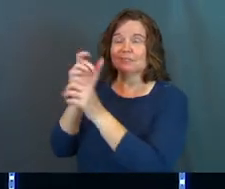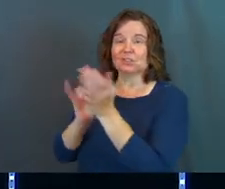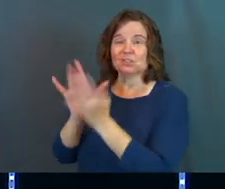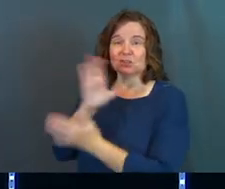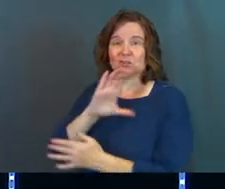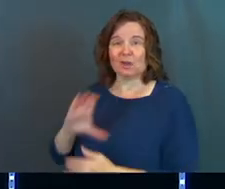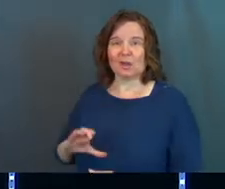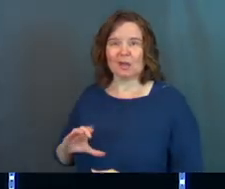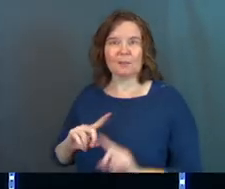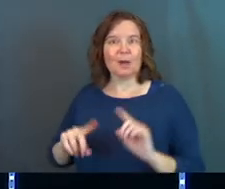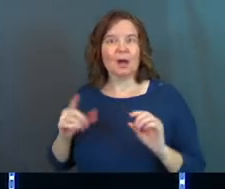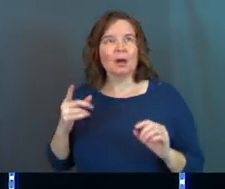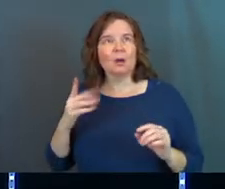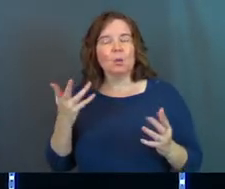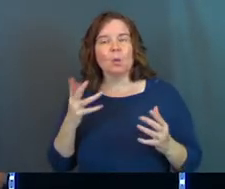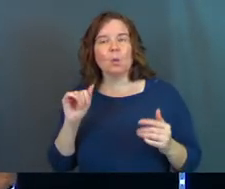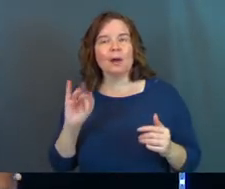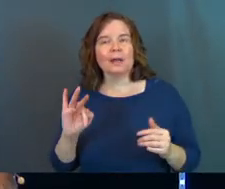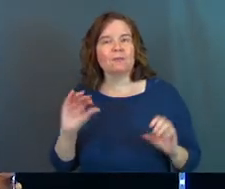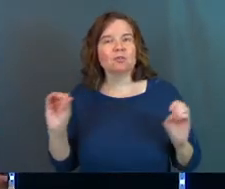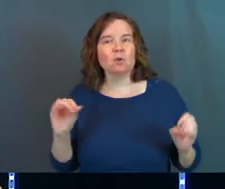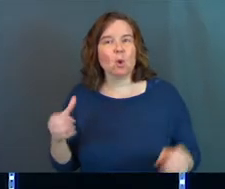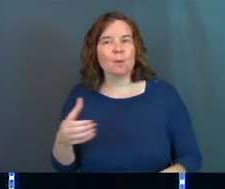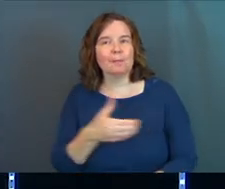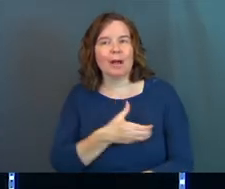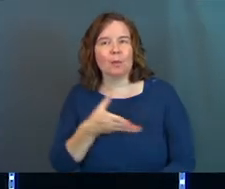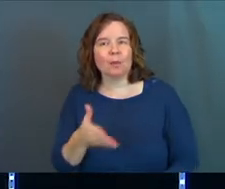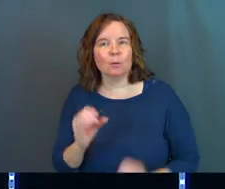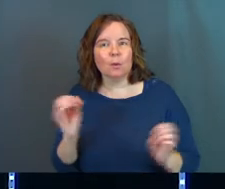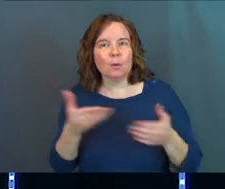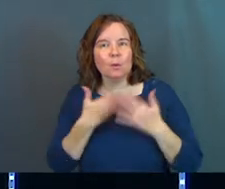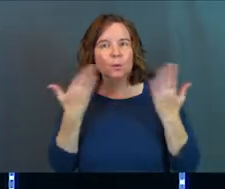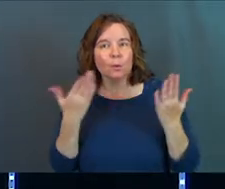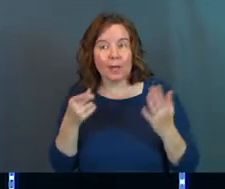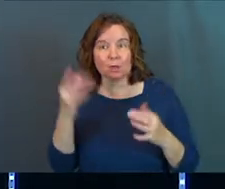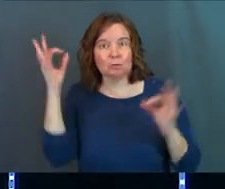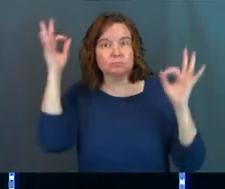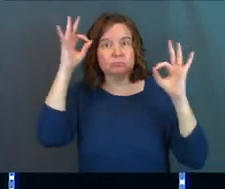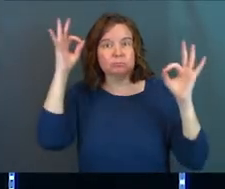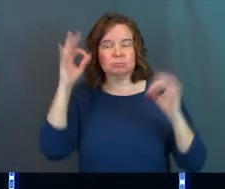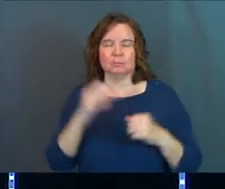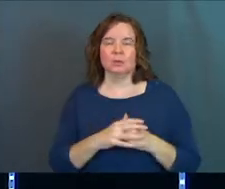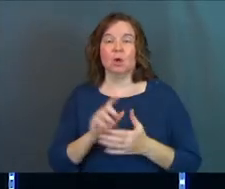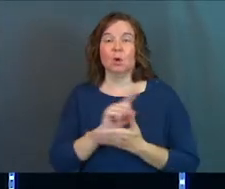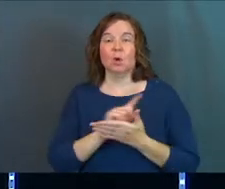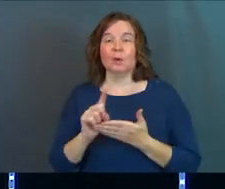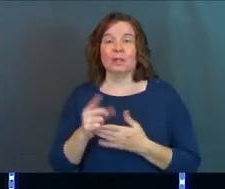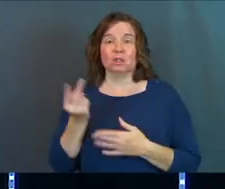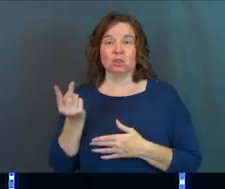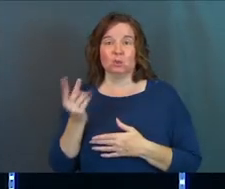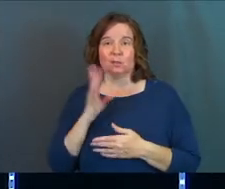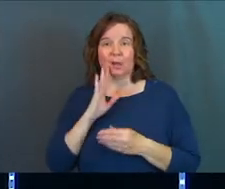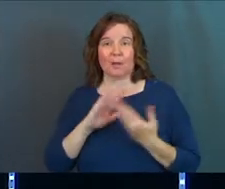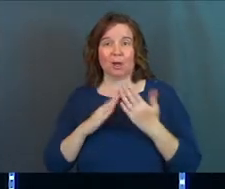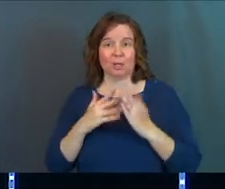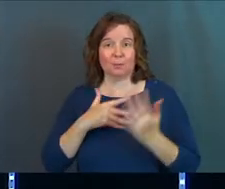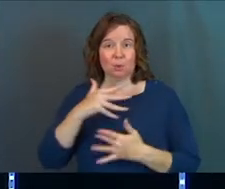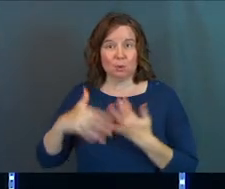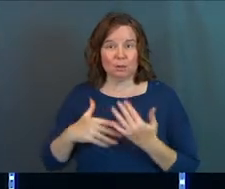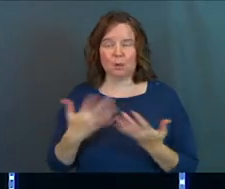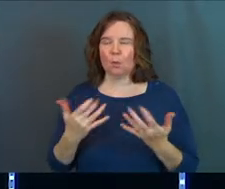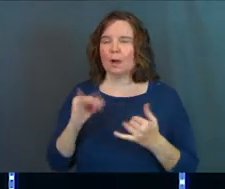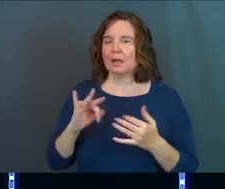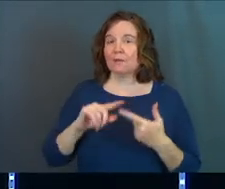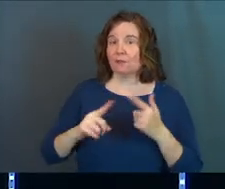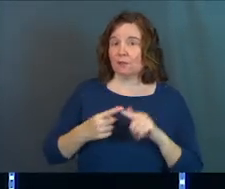and what if there's no power there, and you don't know? What if the week two, what we're going to talk about is community? What if the friends that you